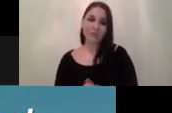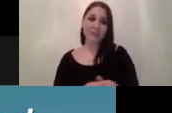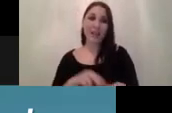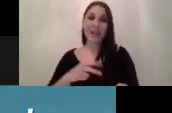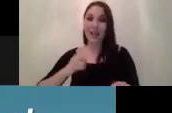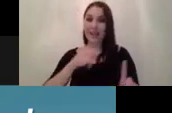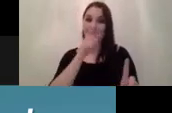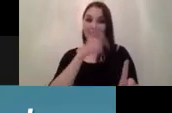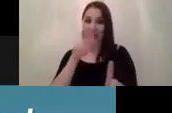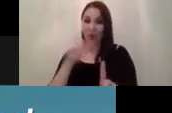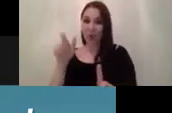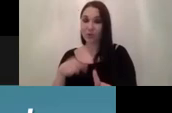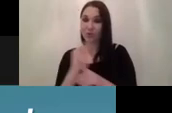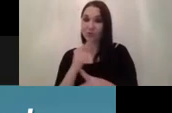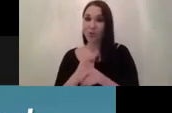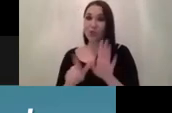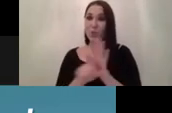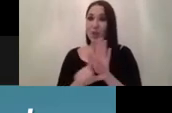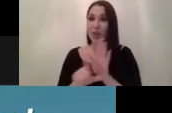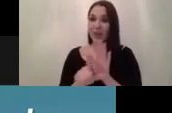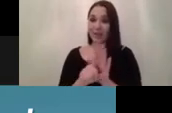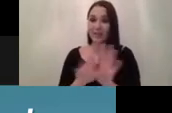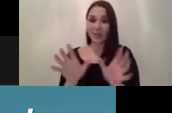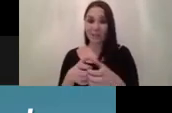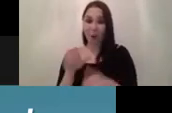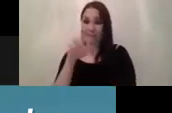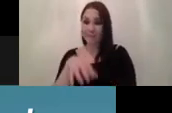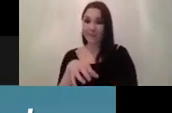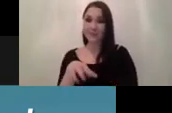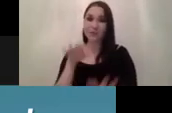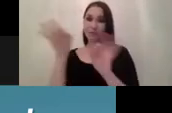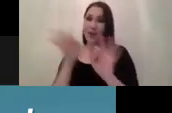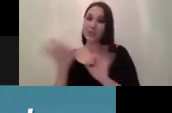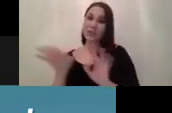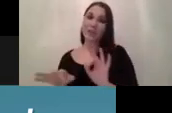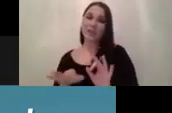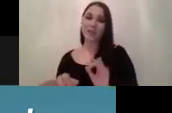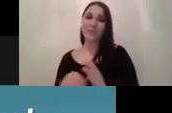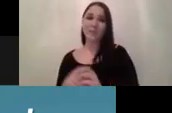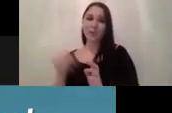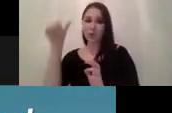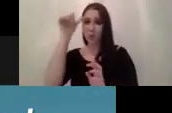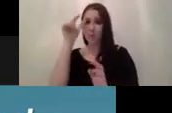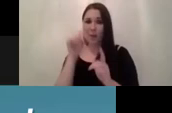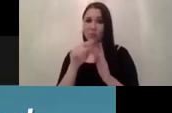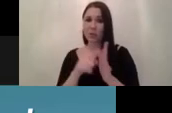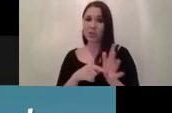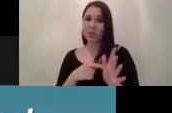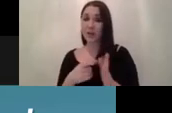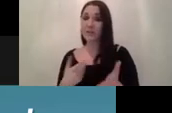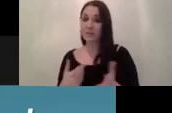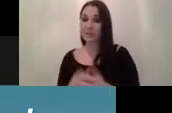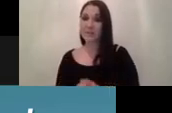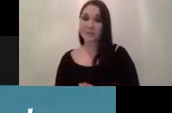departments do you have po's that you need to talk to does the strategy department know about the projects and how does it fit under their roadmap